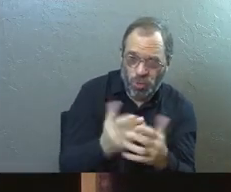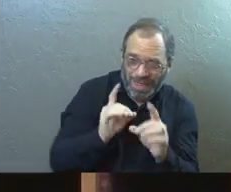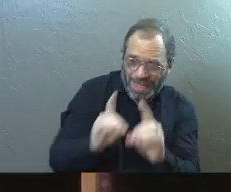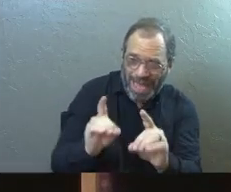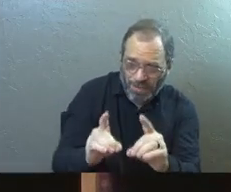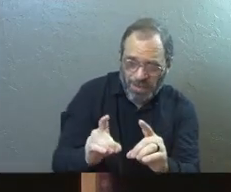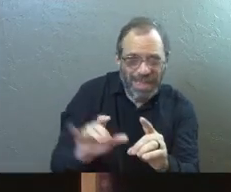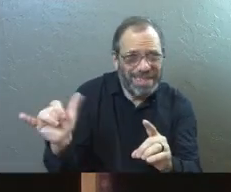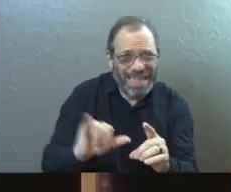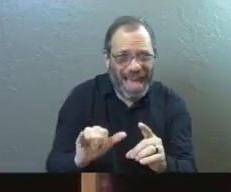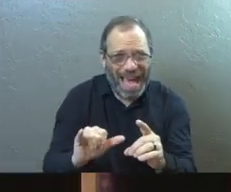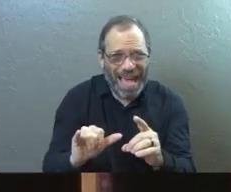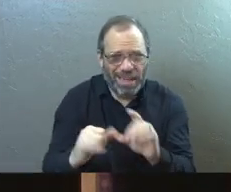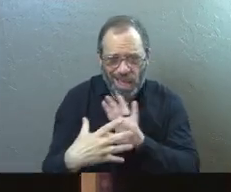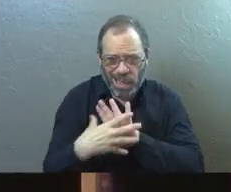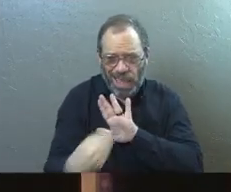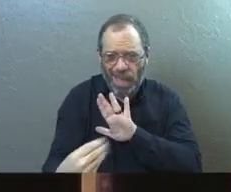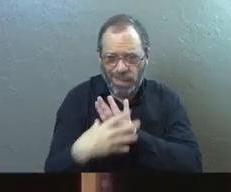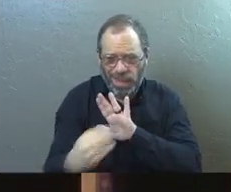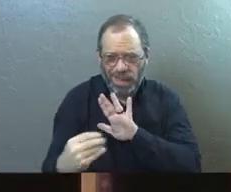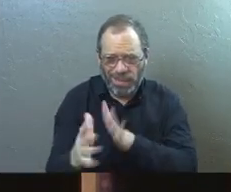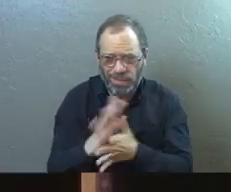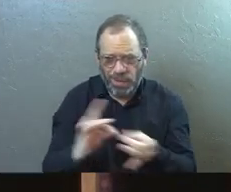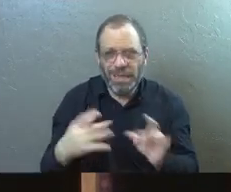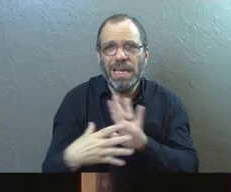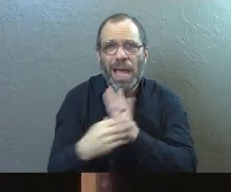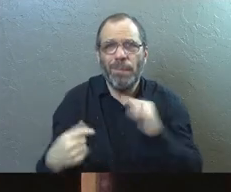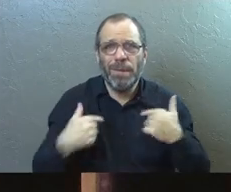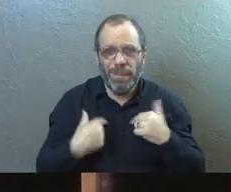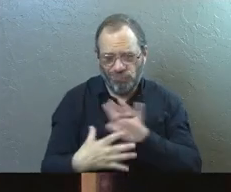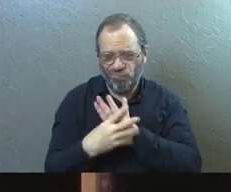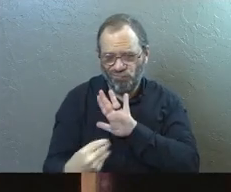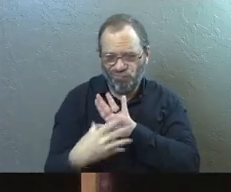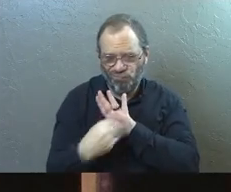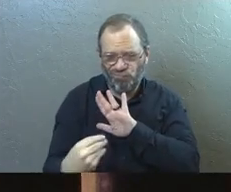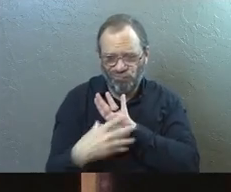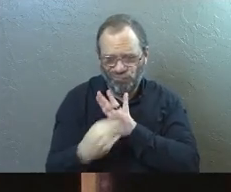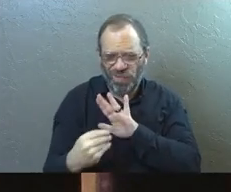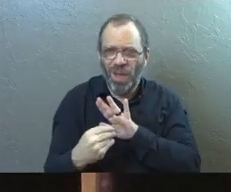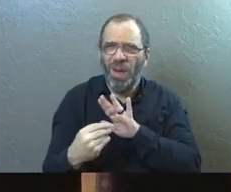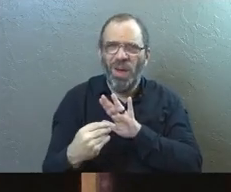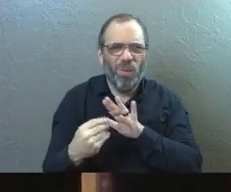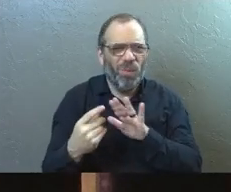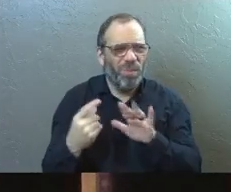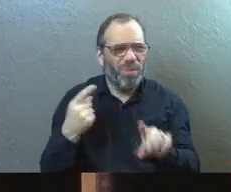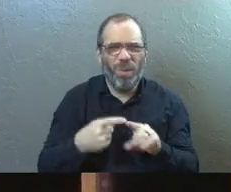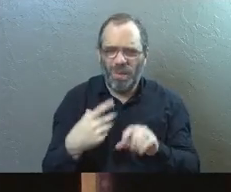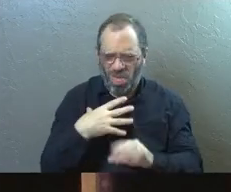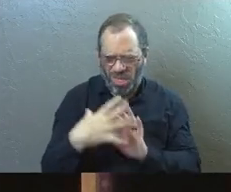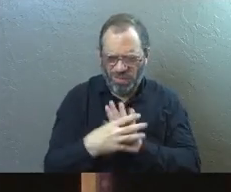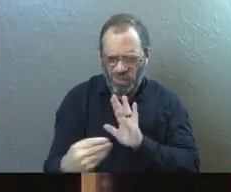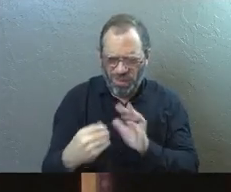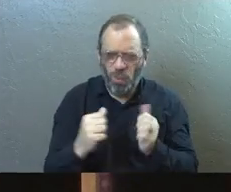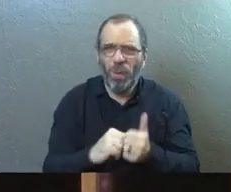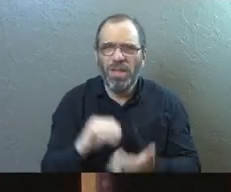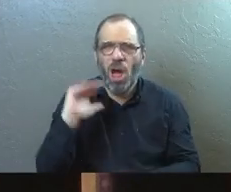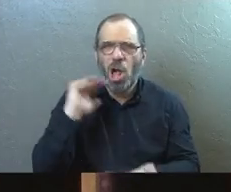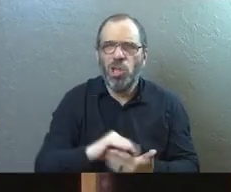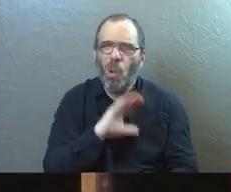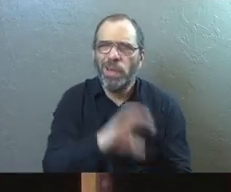disciples is a lot like cloning yourself spiritually. What's the point of cloning people of low character